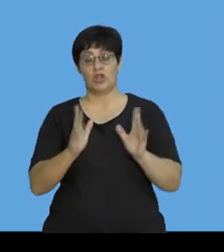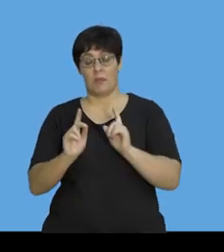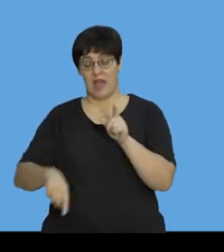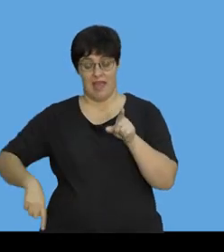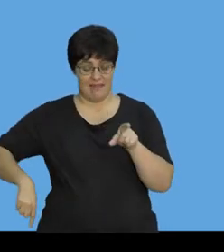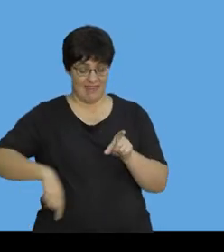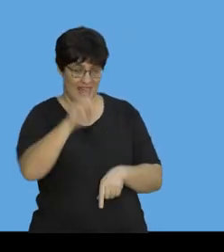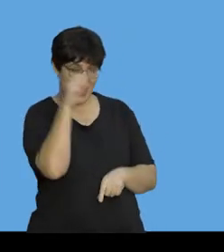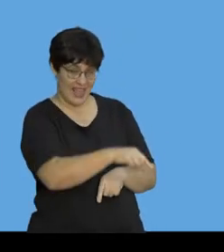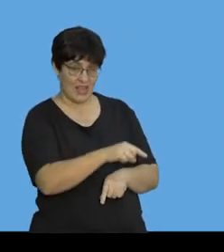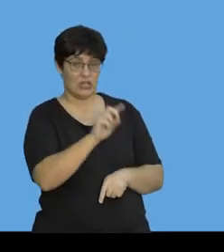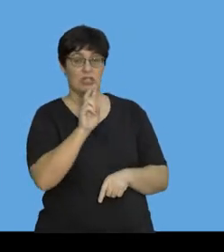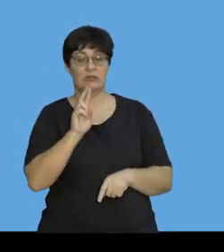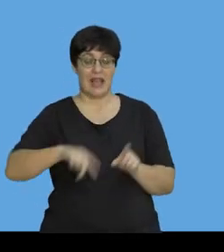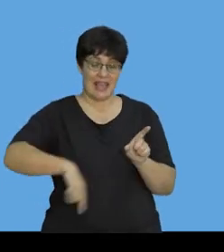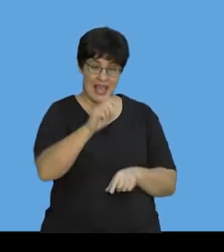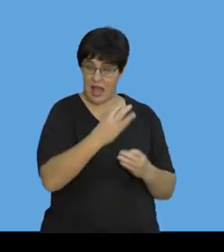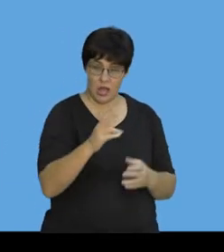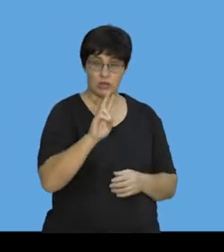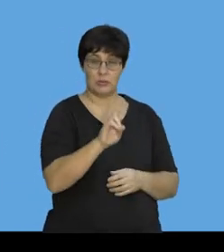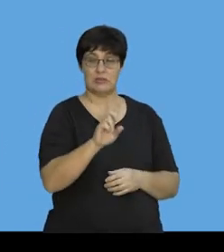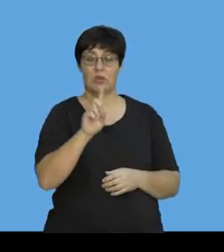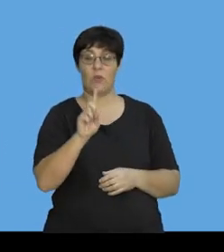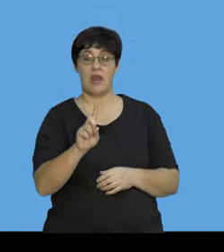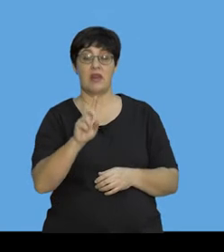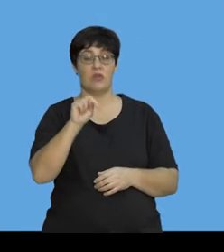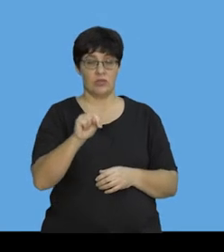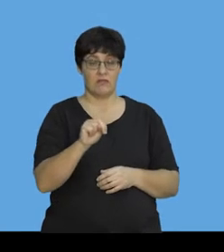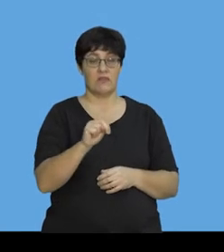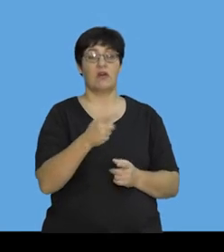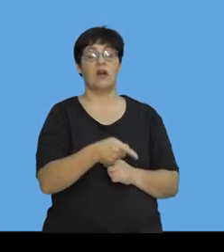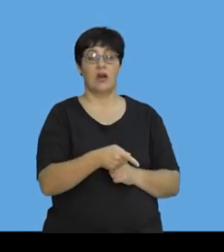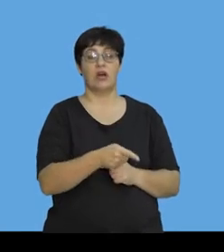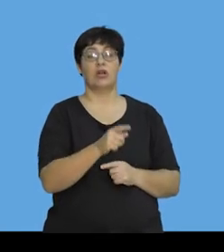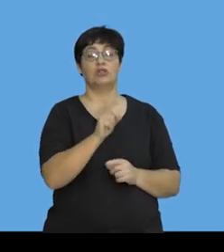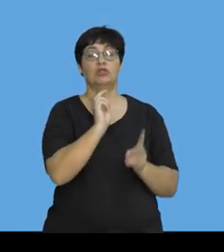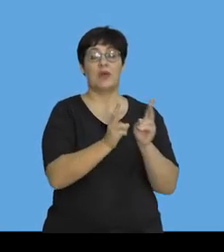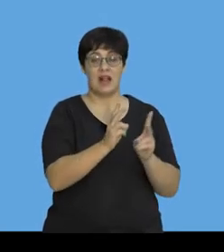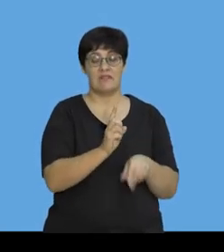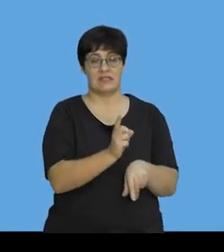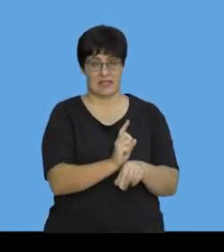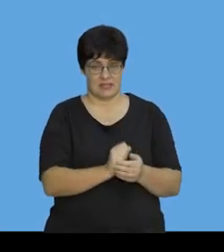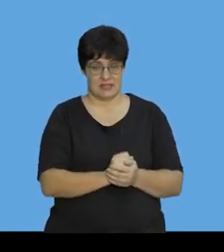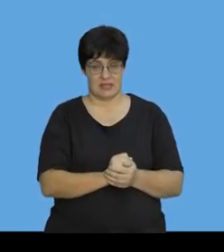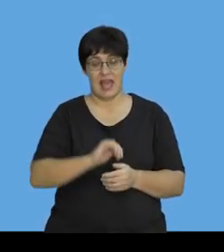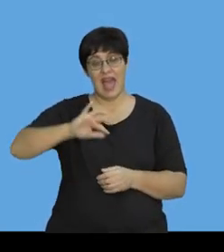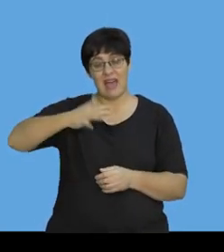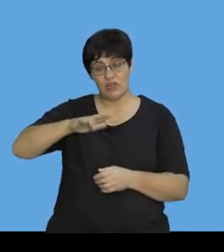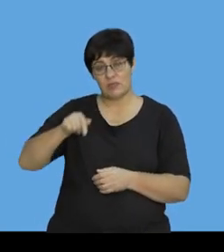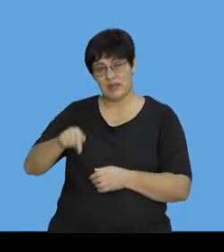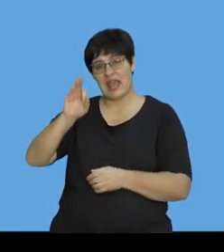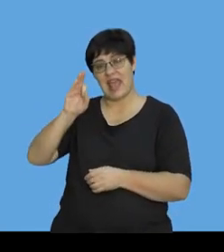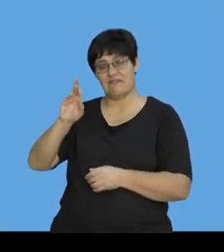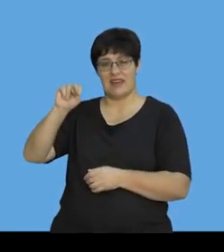force of 21 newtons for 12 seconds. Average force here means F net.